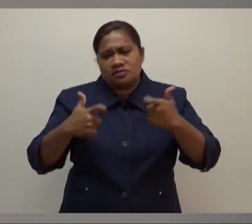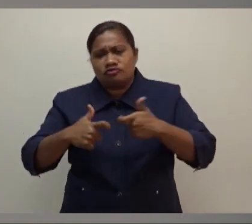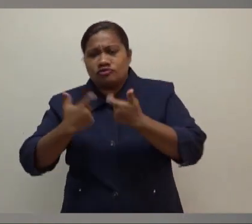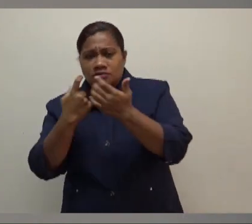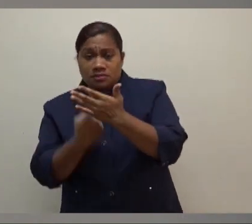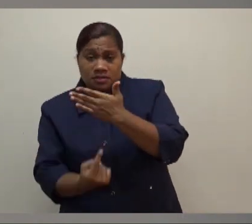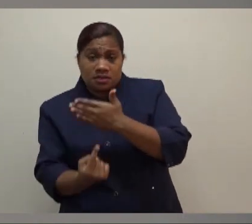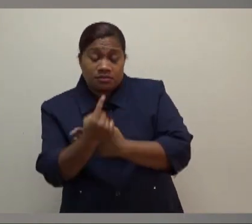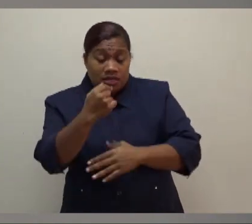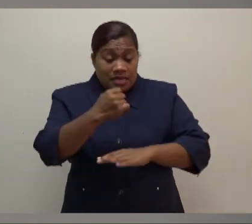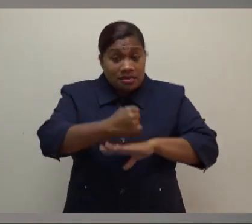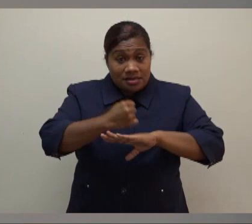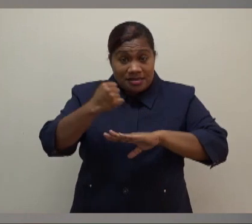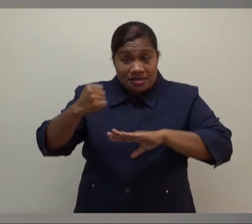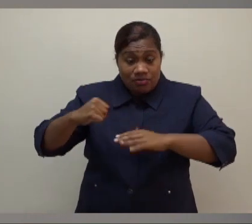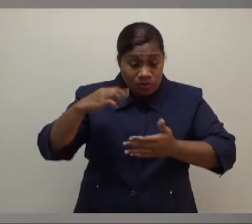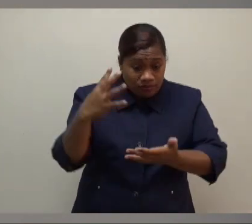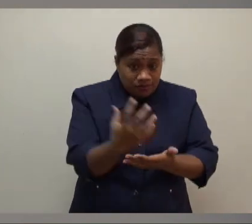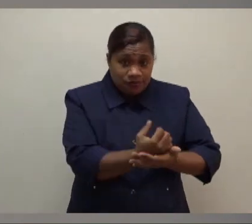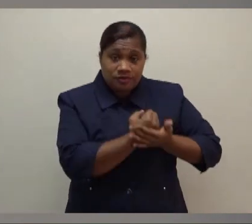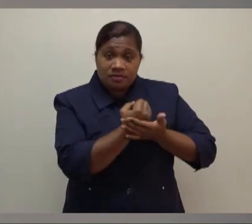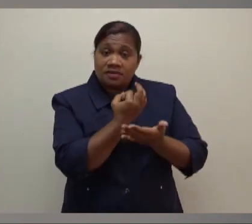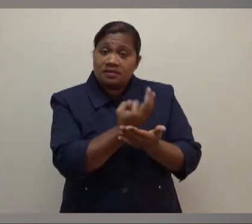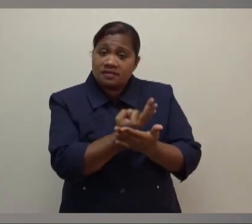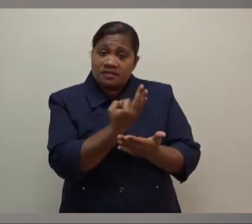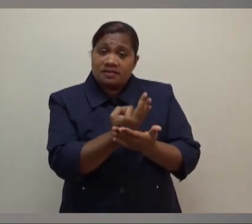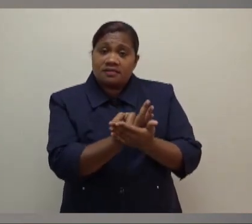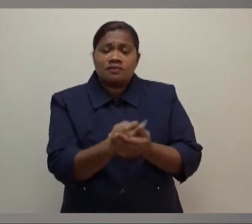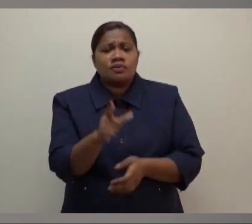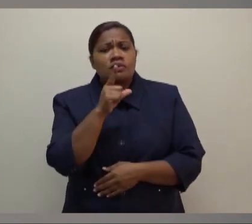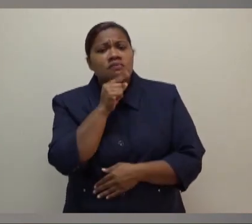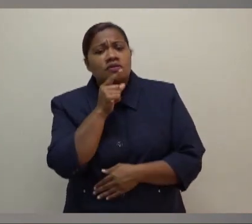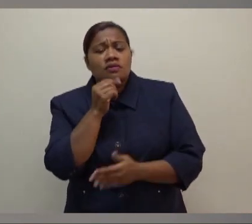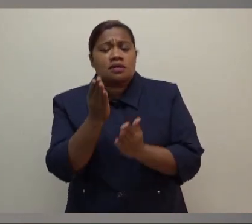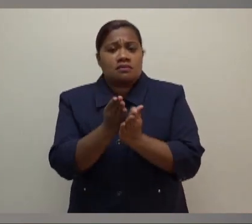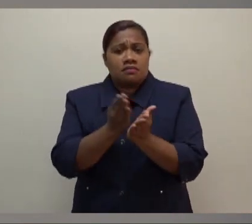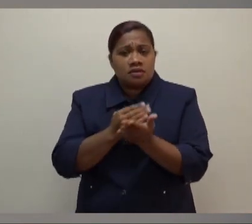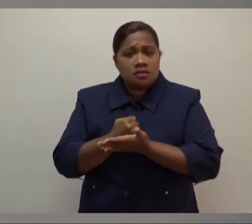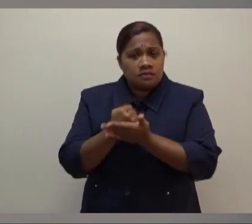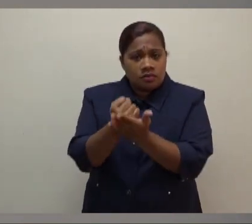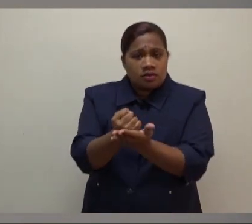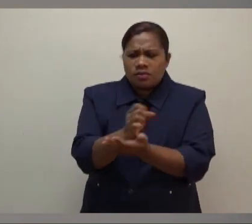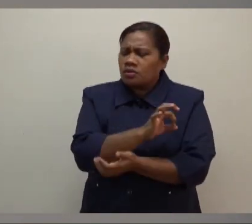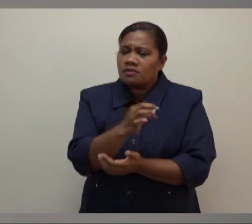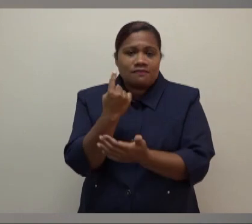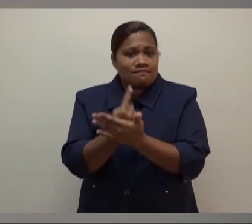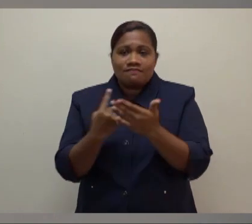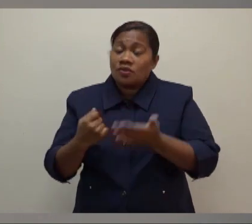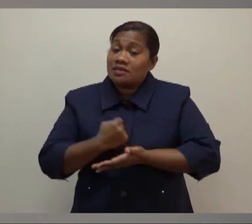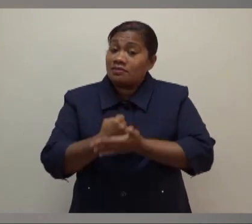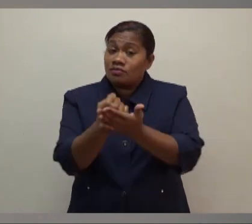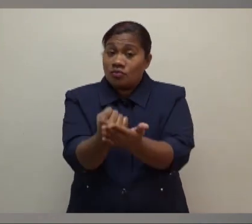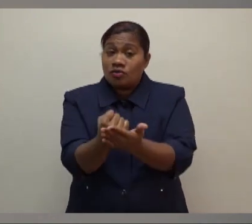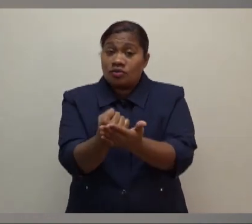securing the external funding borrowings, budget support, and EFL divestment not only supported foreign reserve